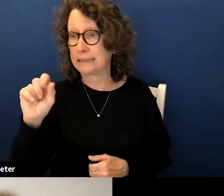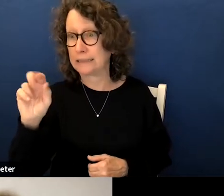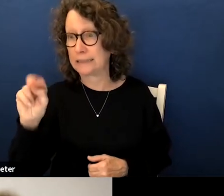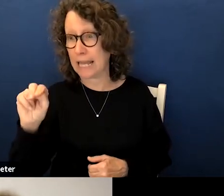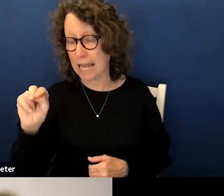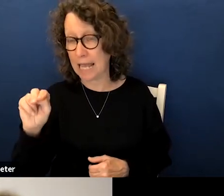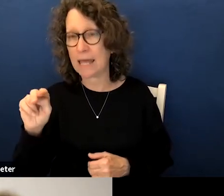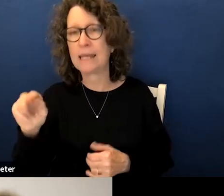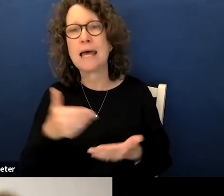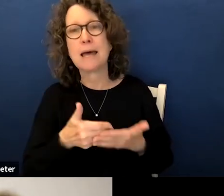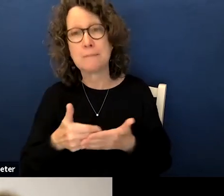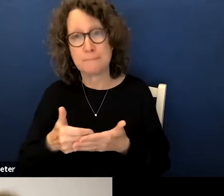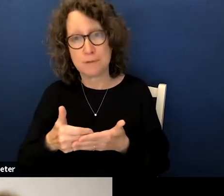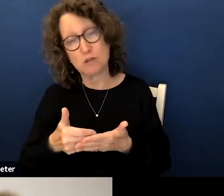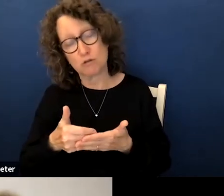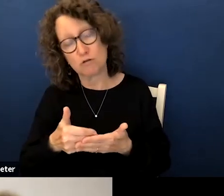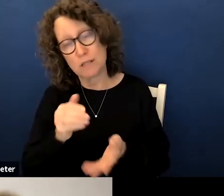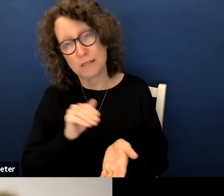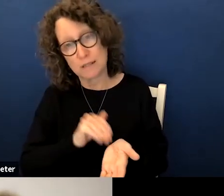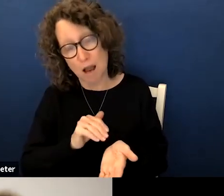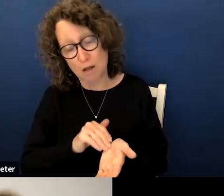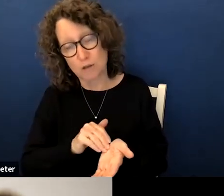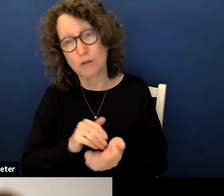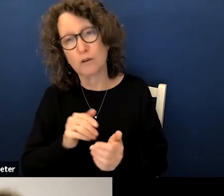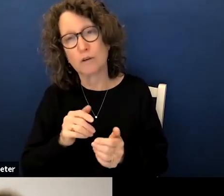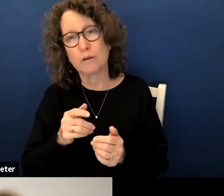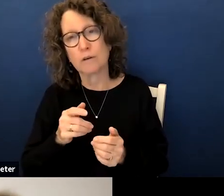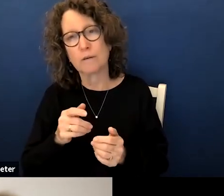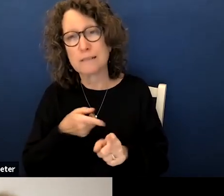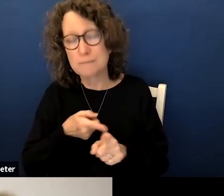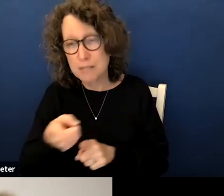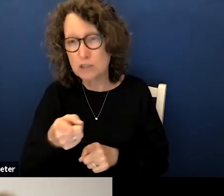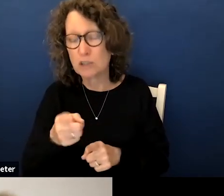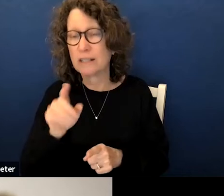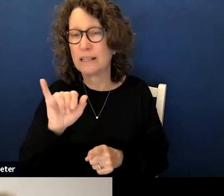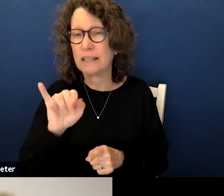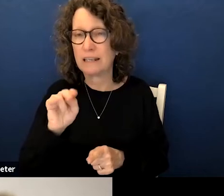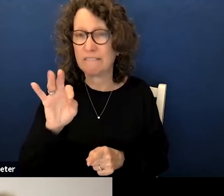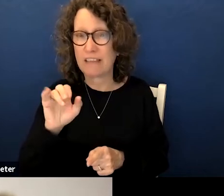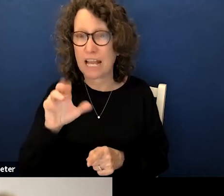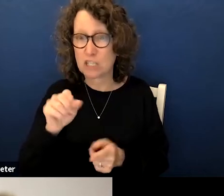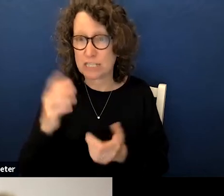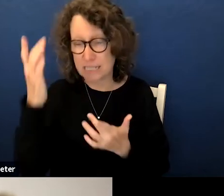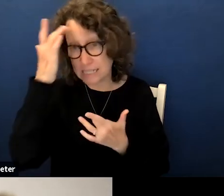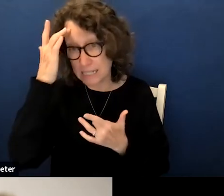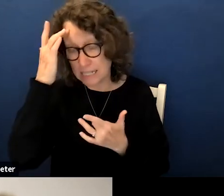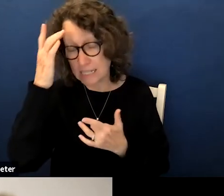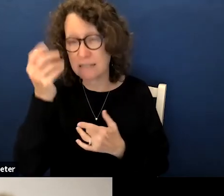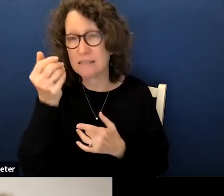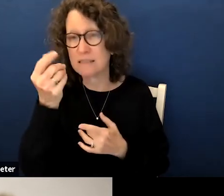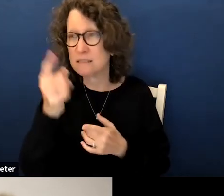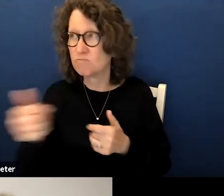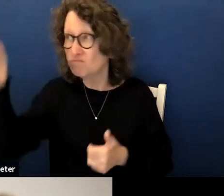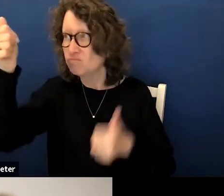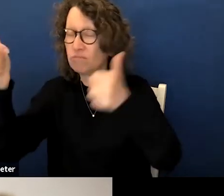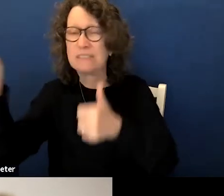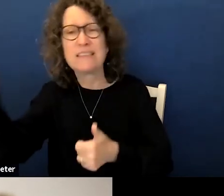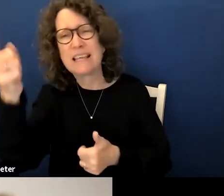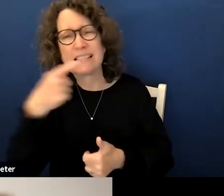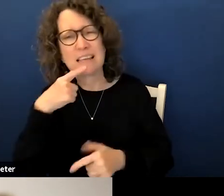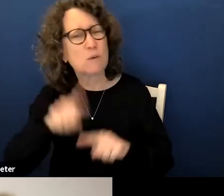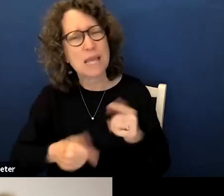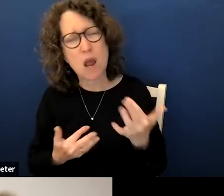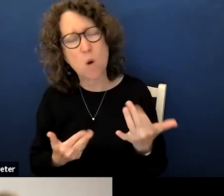infectious disease Dr Tina Tan Lurie children's hospital of Chicago said you can't wait